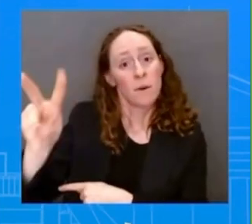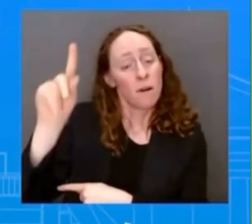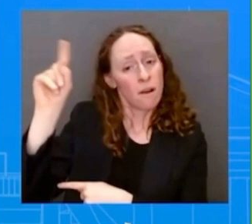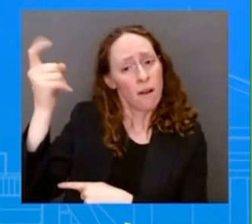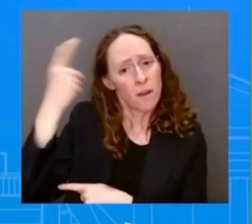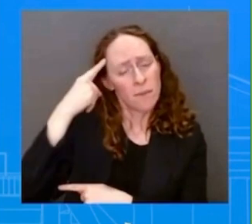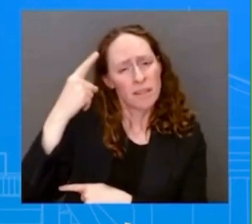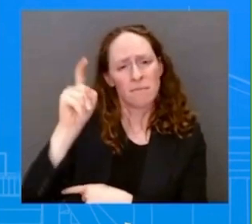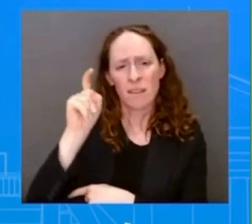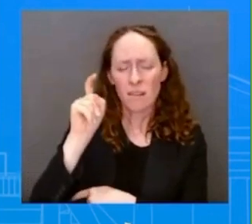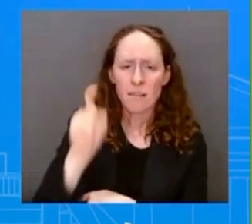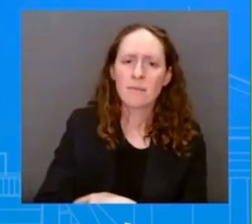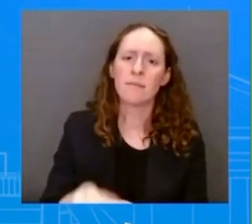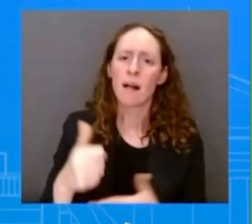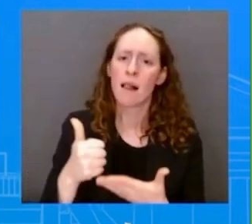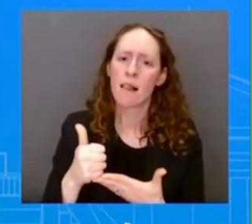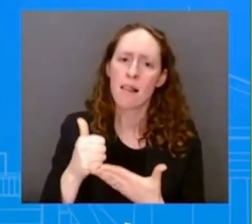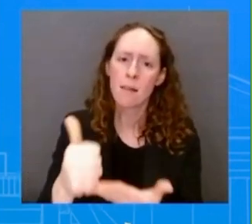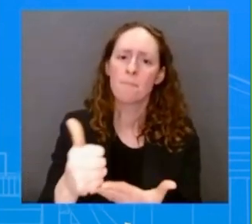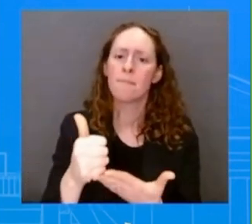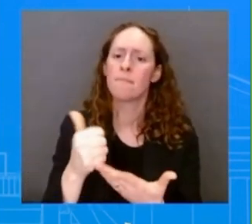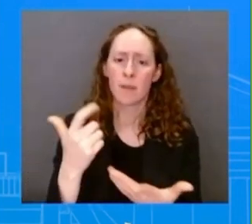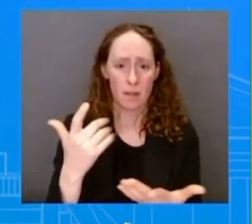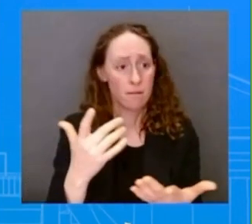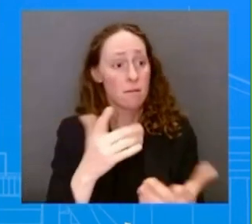They're investigating, of course, as is appropriate.